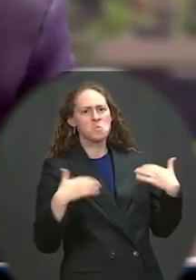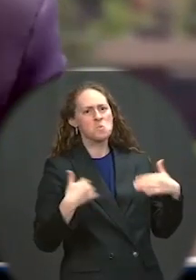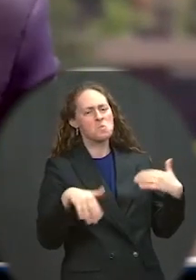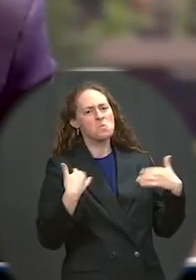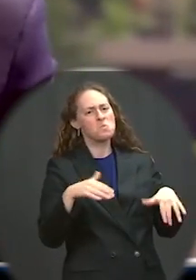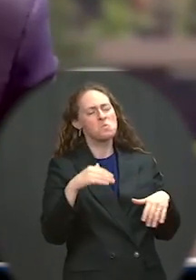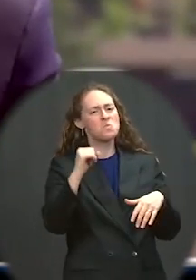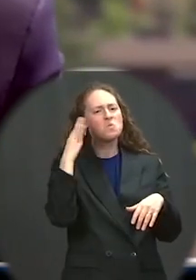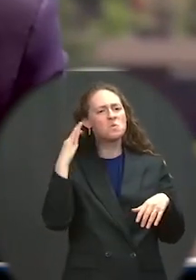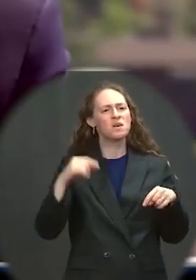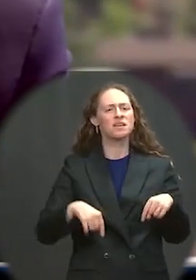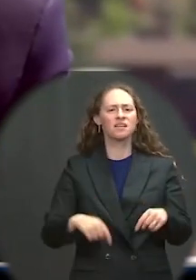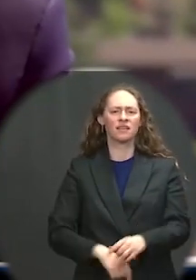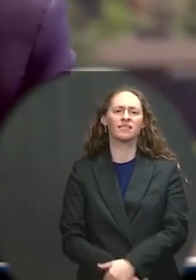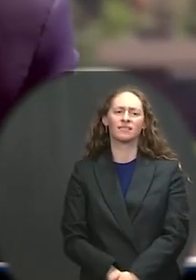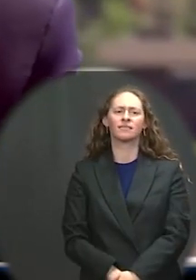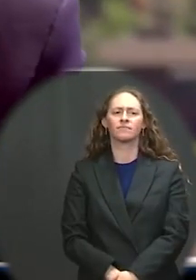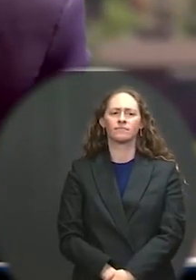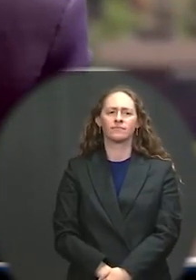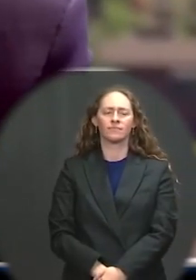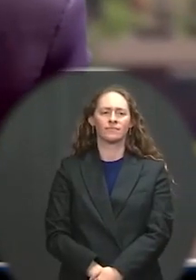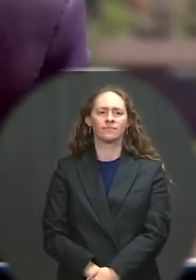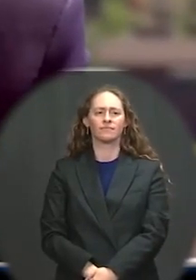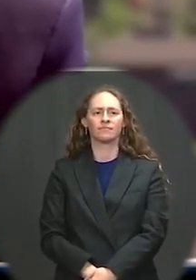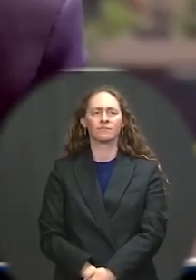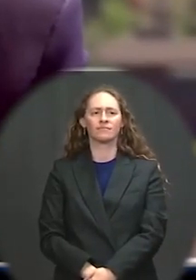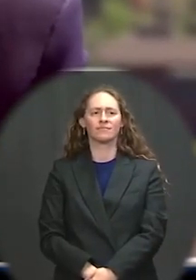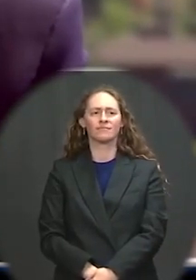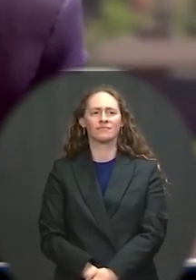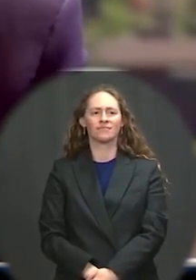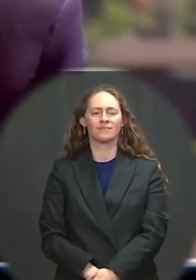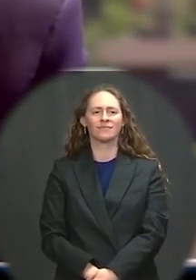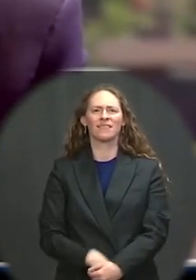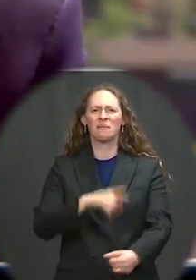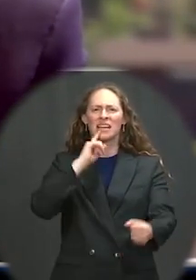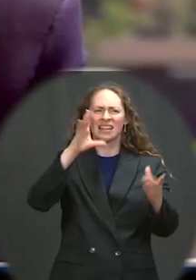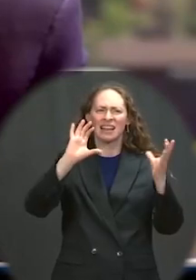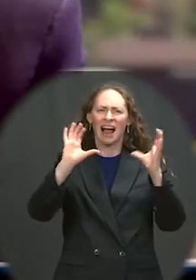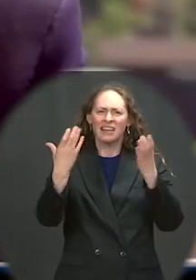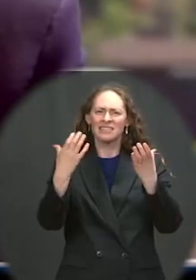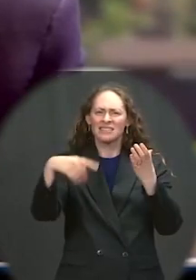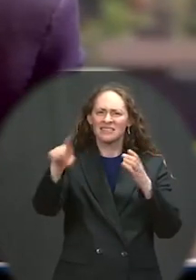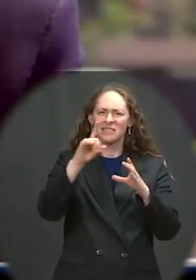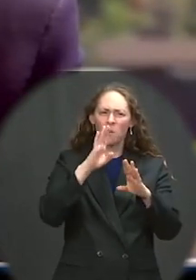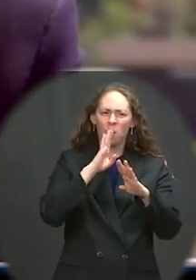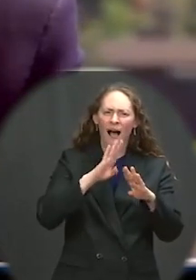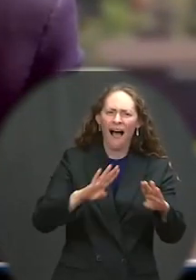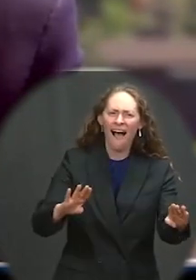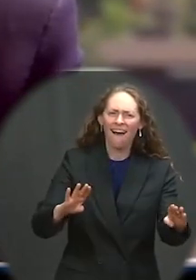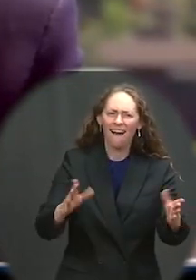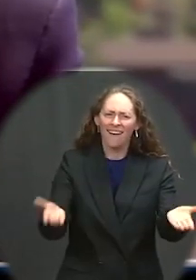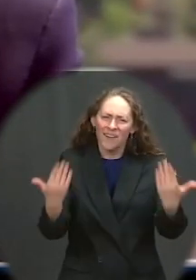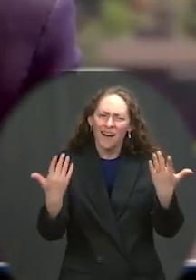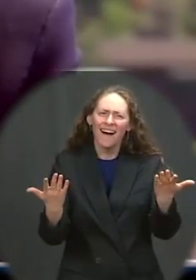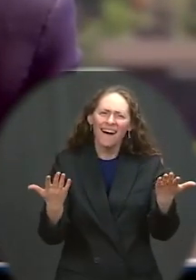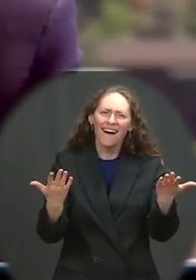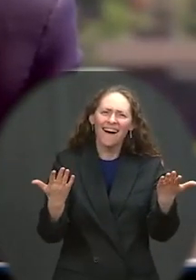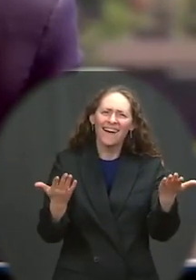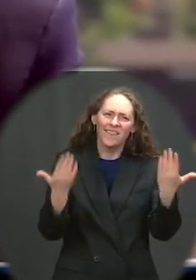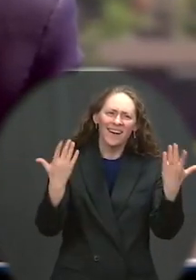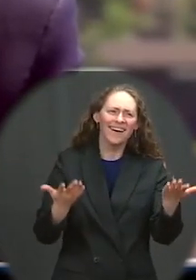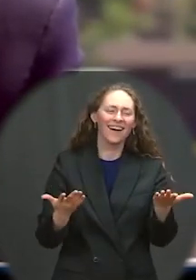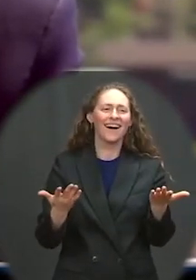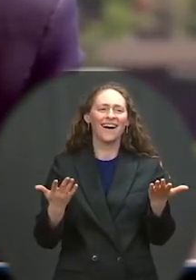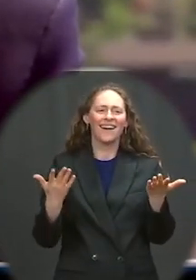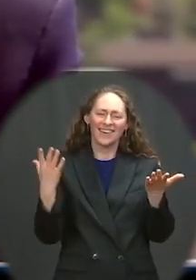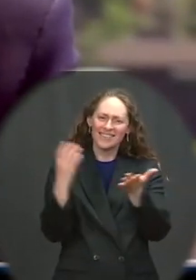class. I mean, come on, man. Is the sun getting to you? I would think you'd have an opportunity, when I